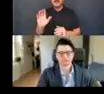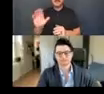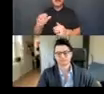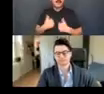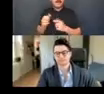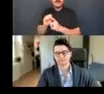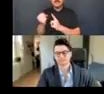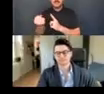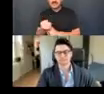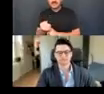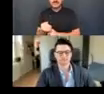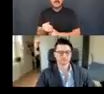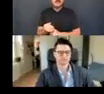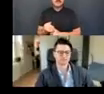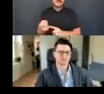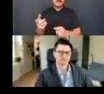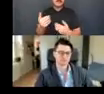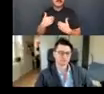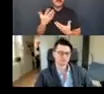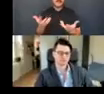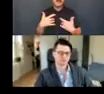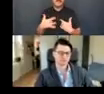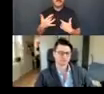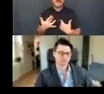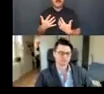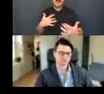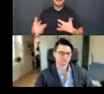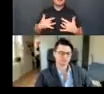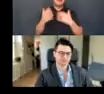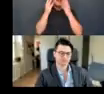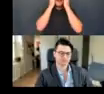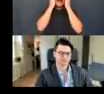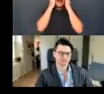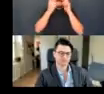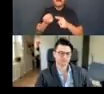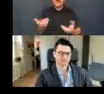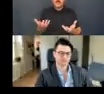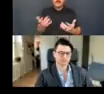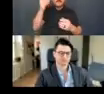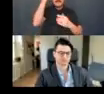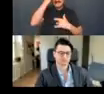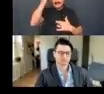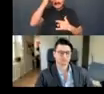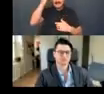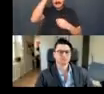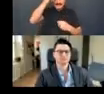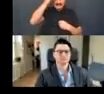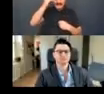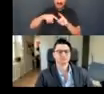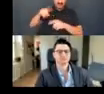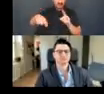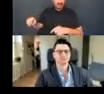of, um, distress, um, caused by diseases of various kinds,